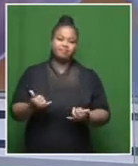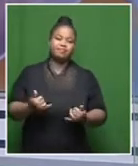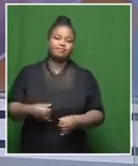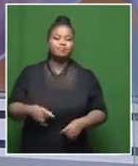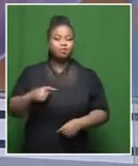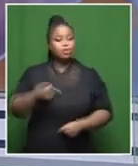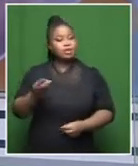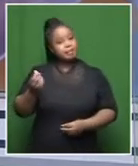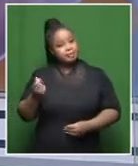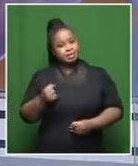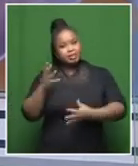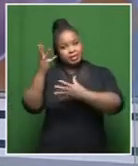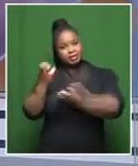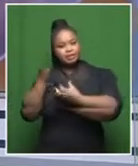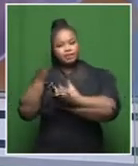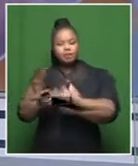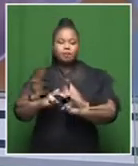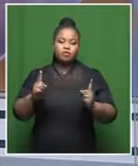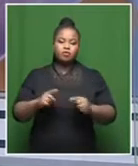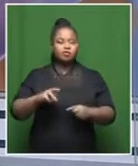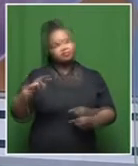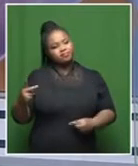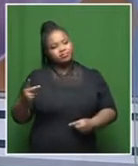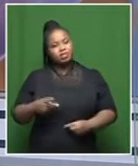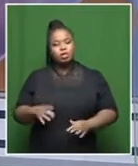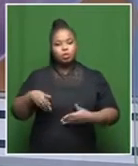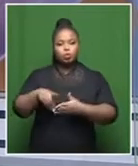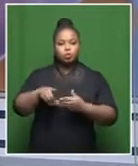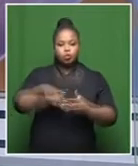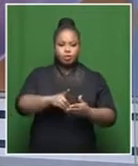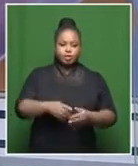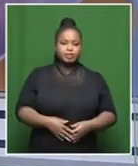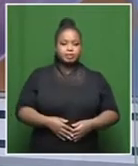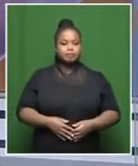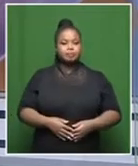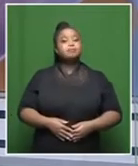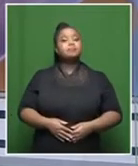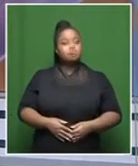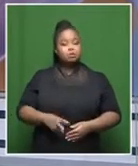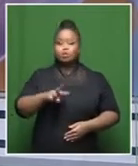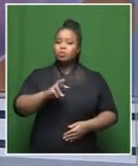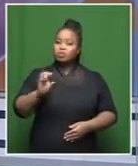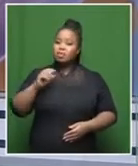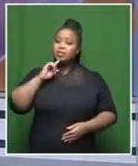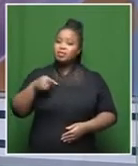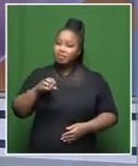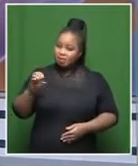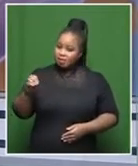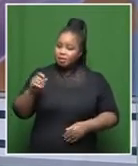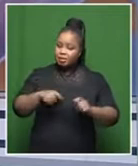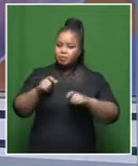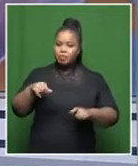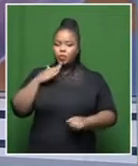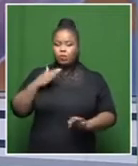the money that they receive from some of those donating to them. And 200,000 people understood to be